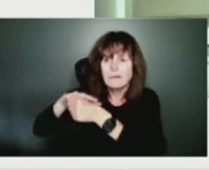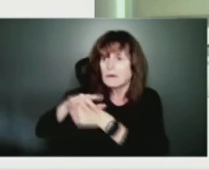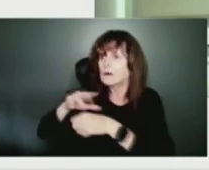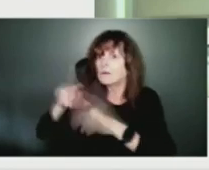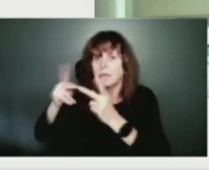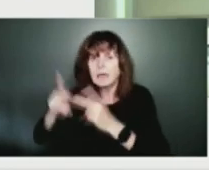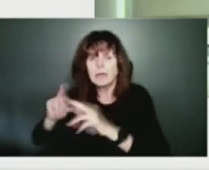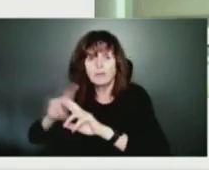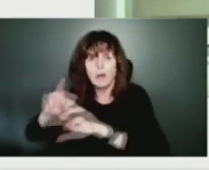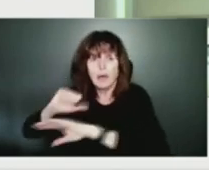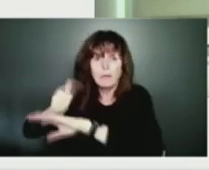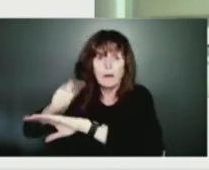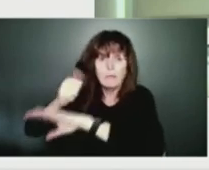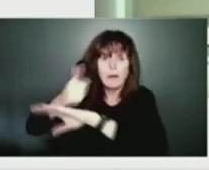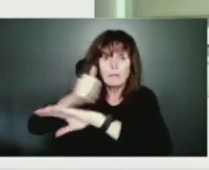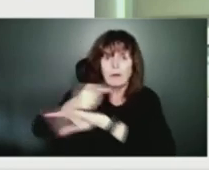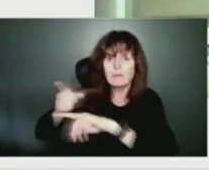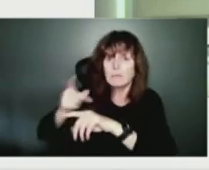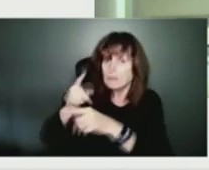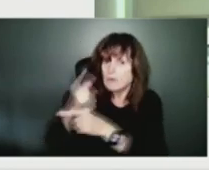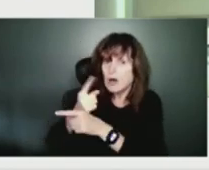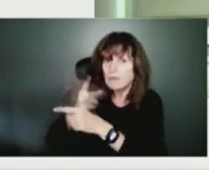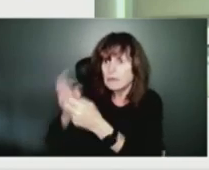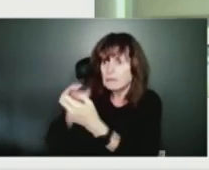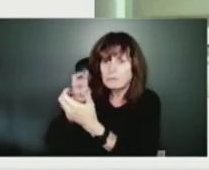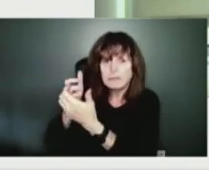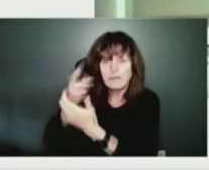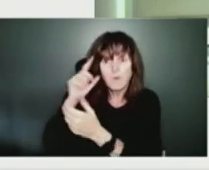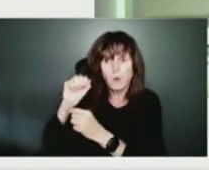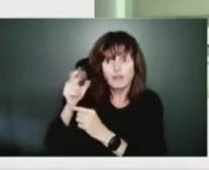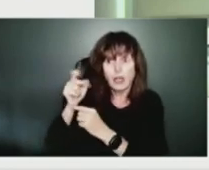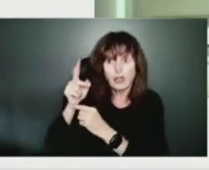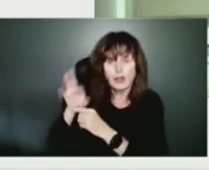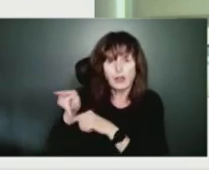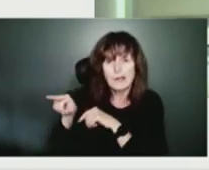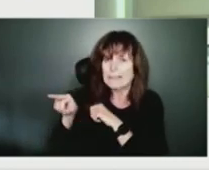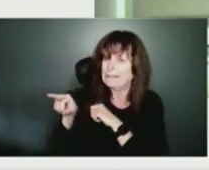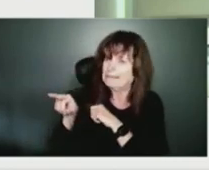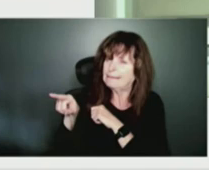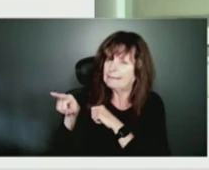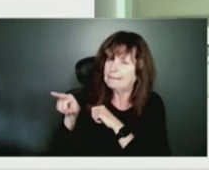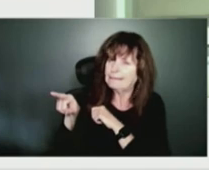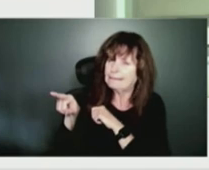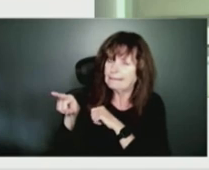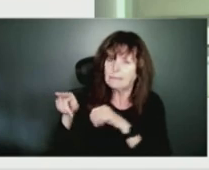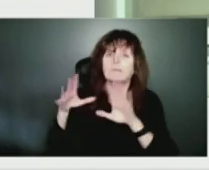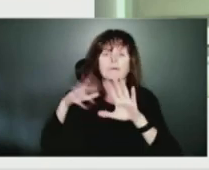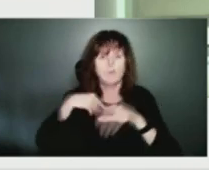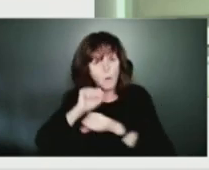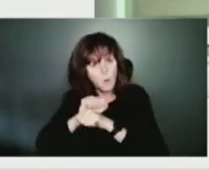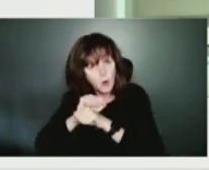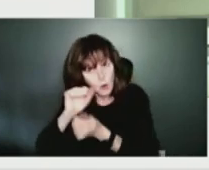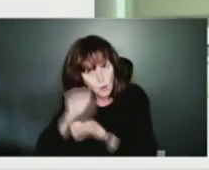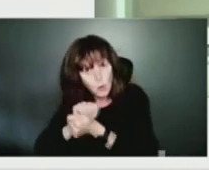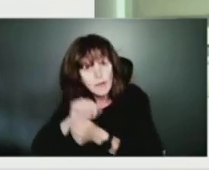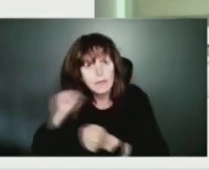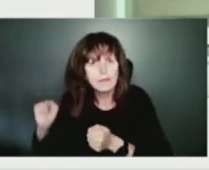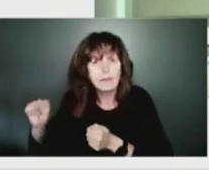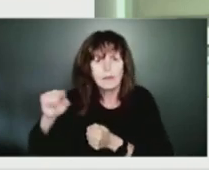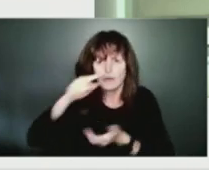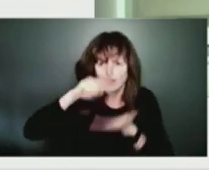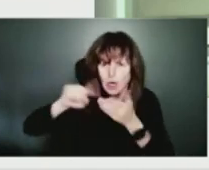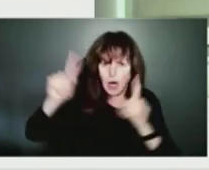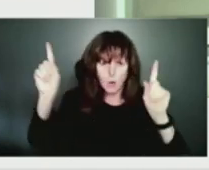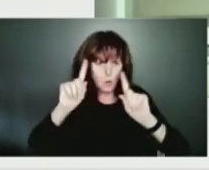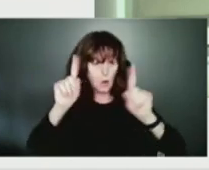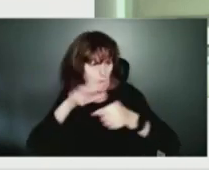municipalities would would obviously reach out to us and then we would bring in Cane Red Cross and look at the facility. And if that facility didn't meet